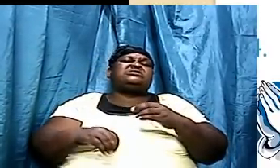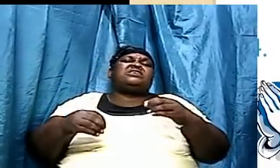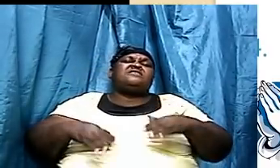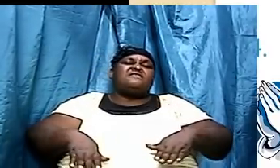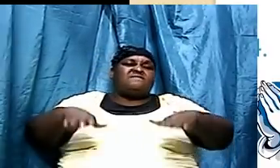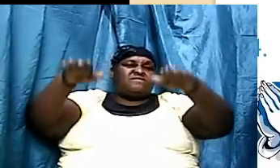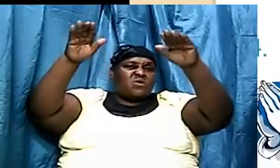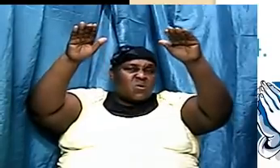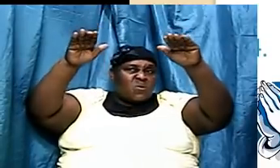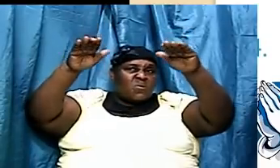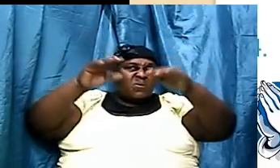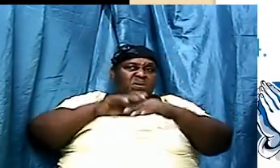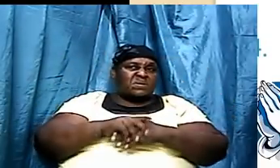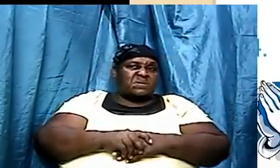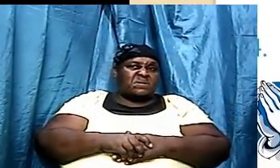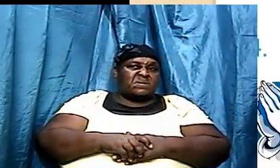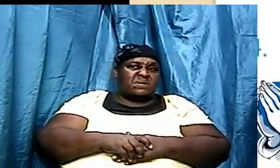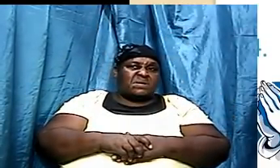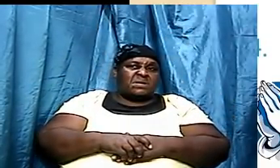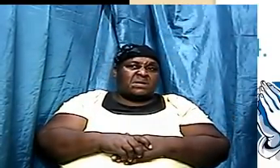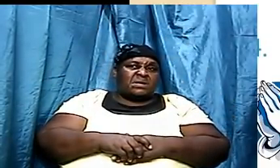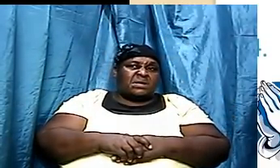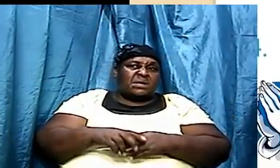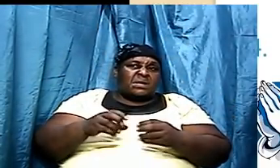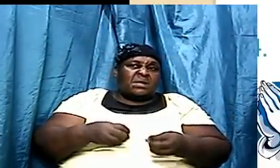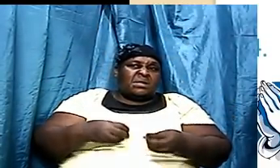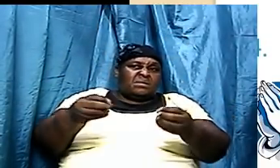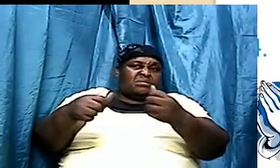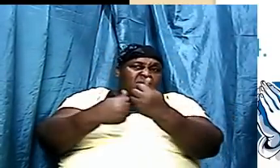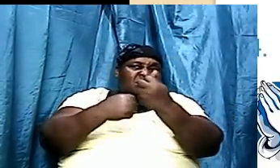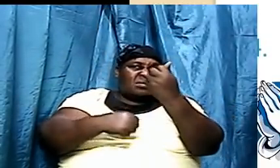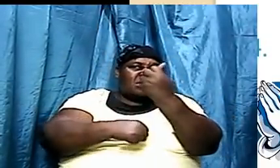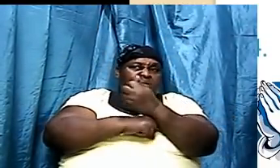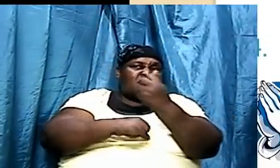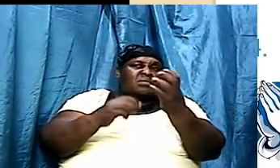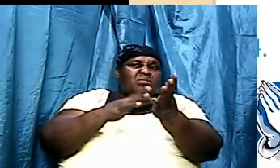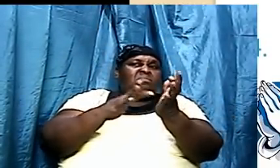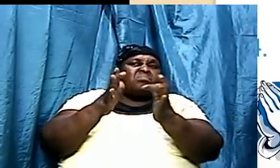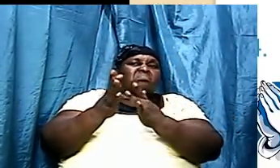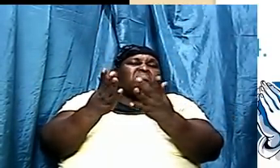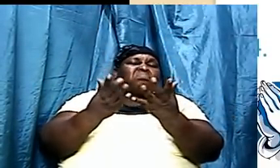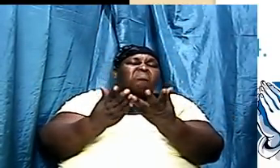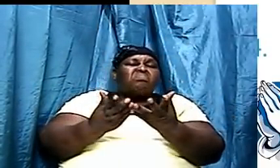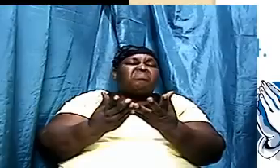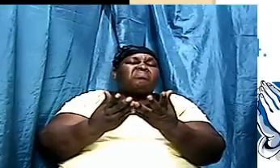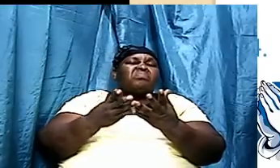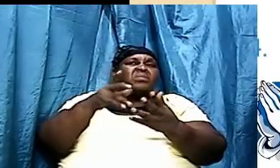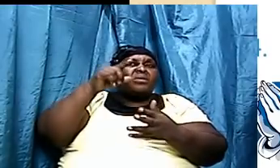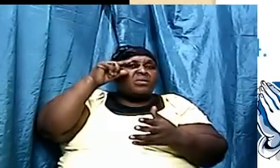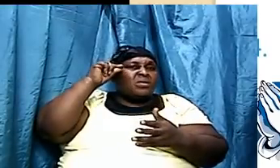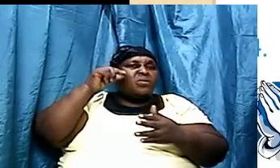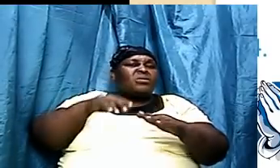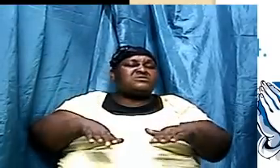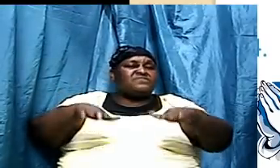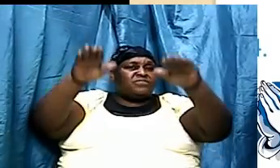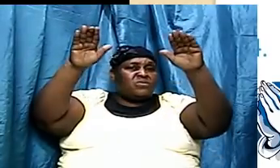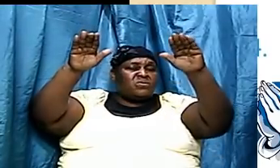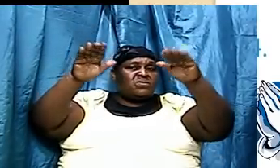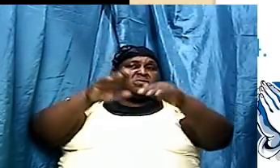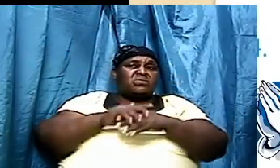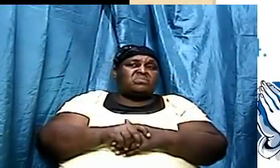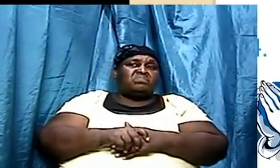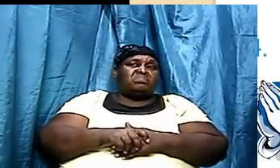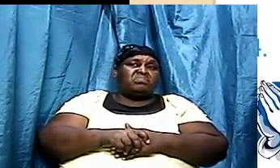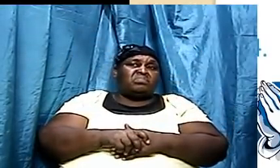sederbates and the deposit of fossils we provide support for the biblical account of Noah's flood with a field